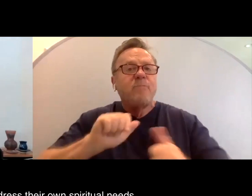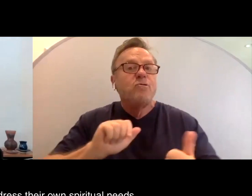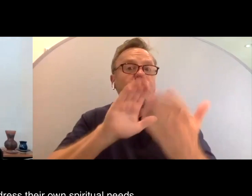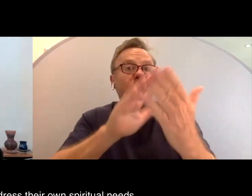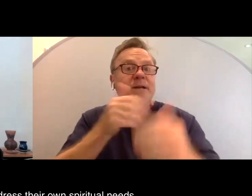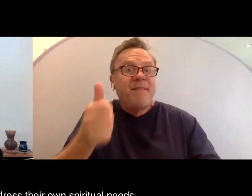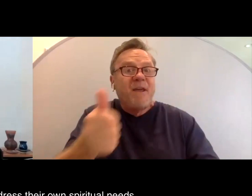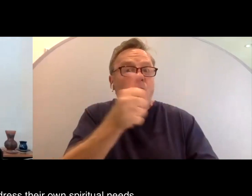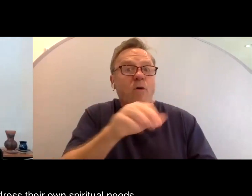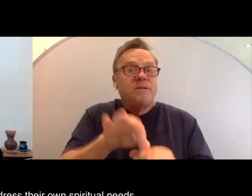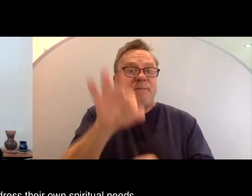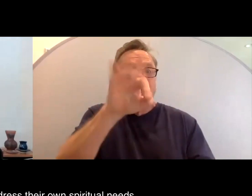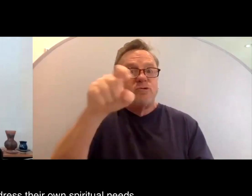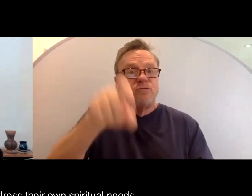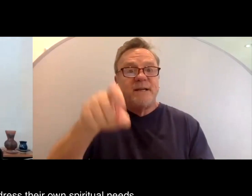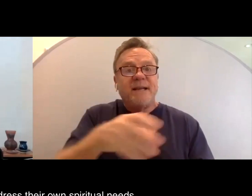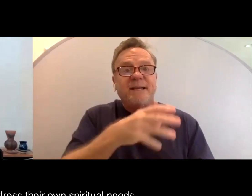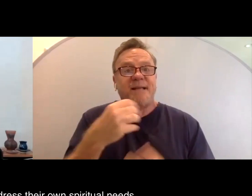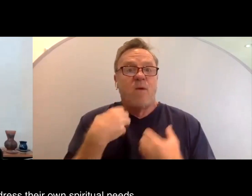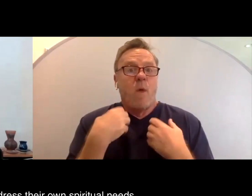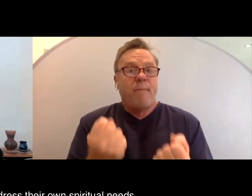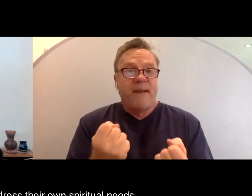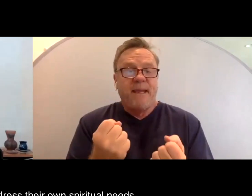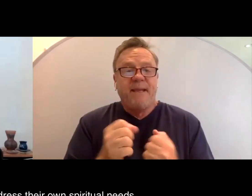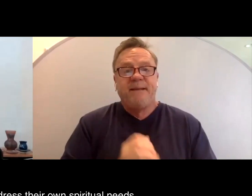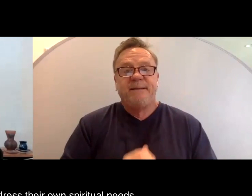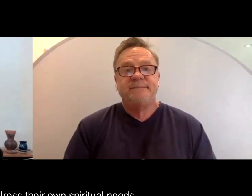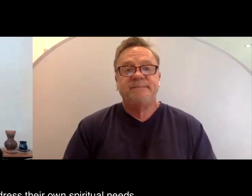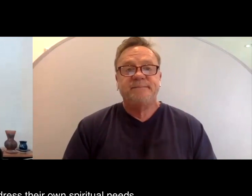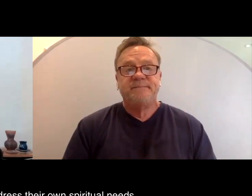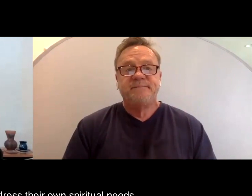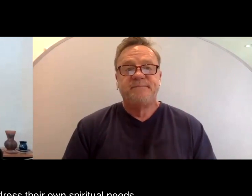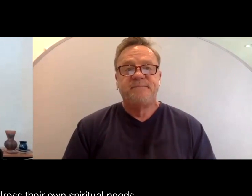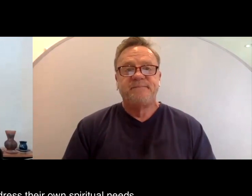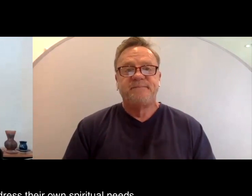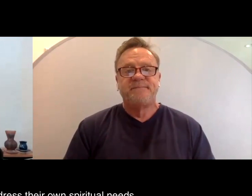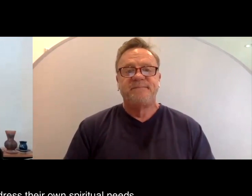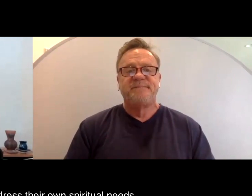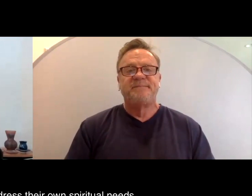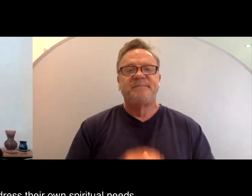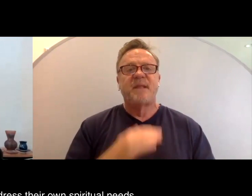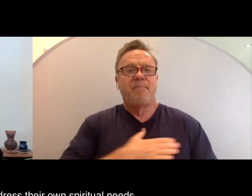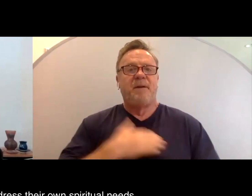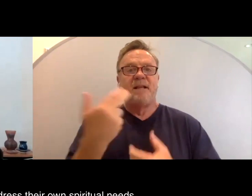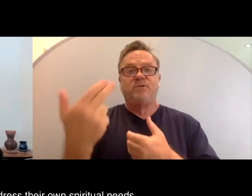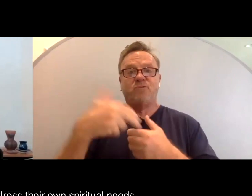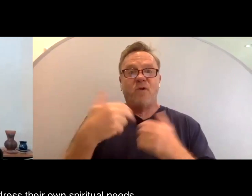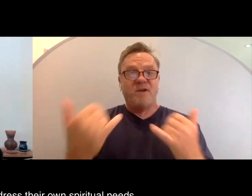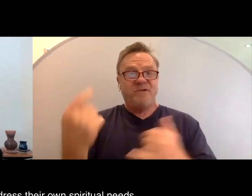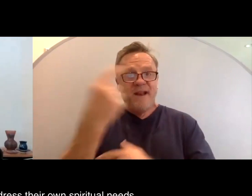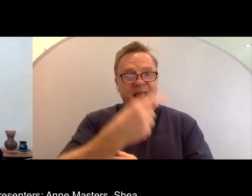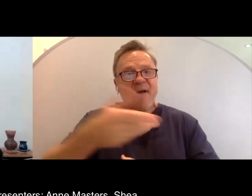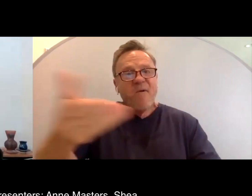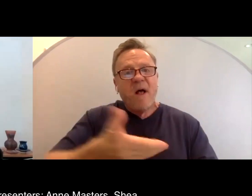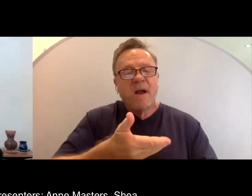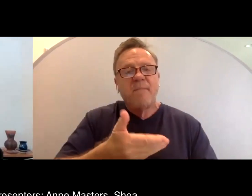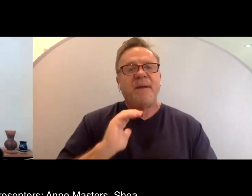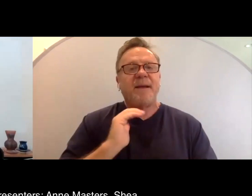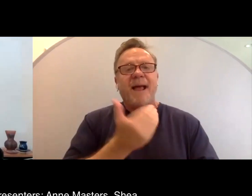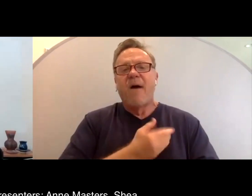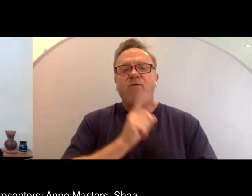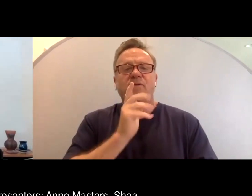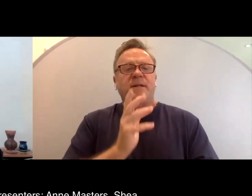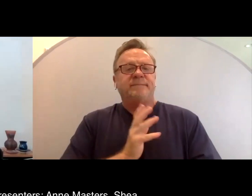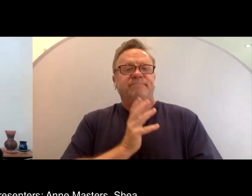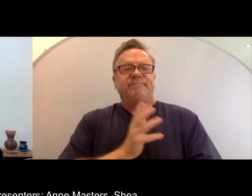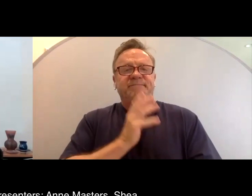spiritual needs and well-being. Please join me today in welcoming our esteemed